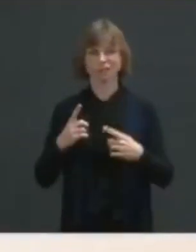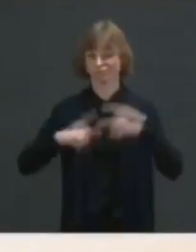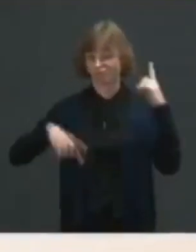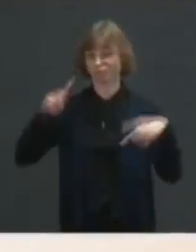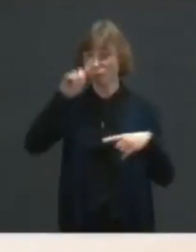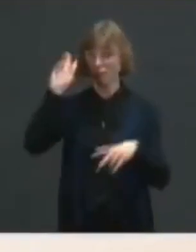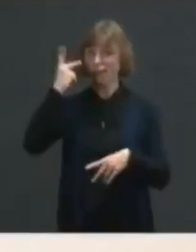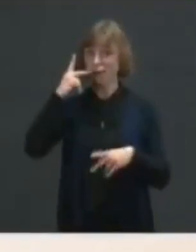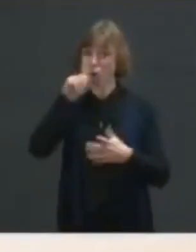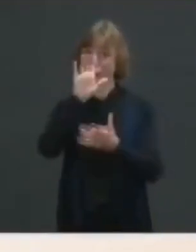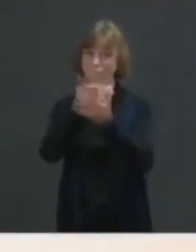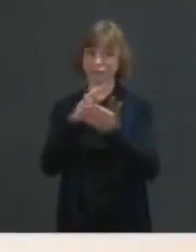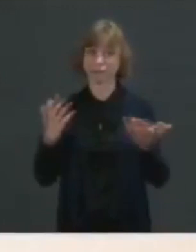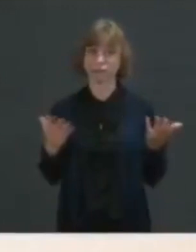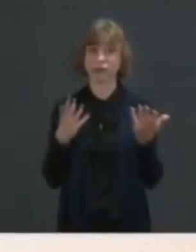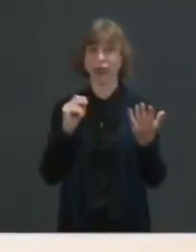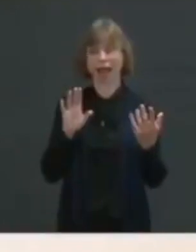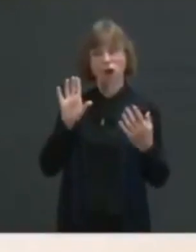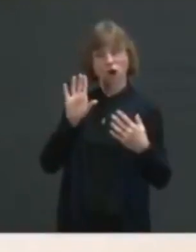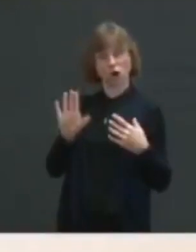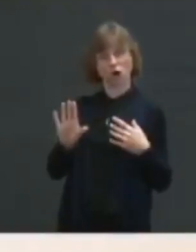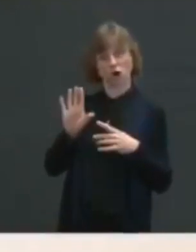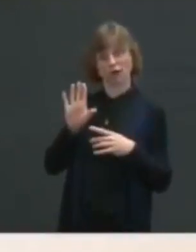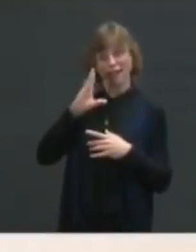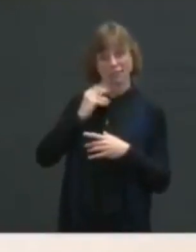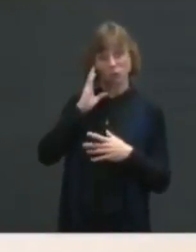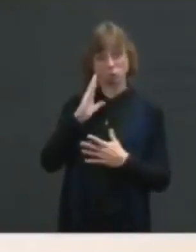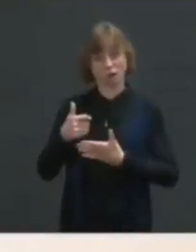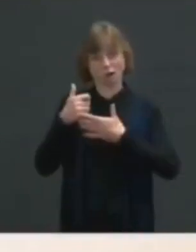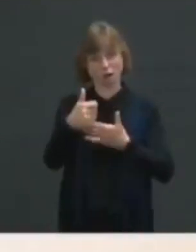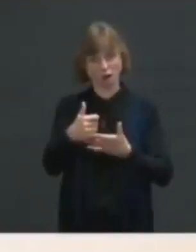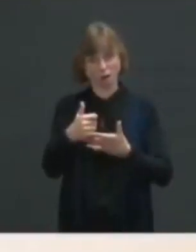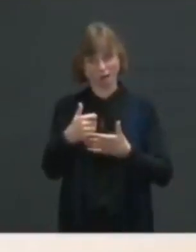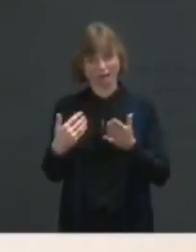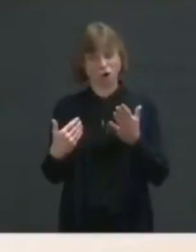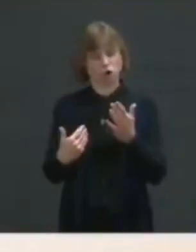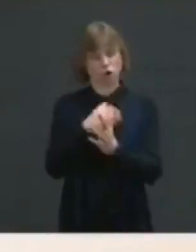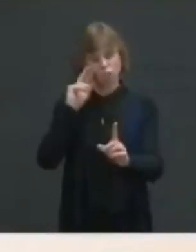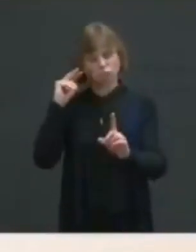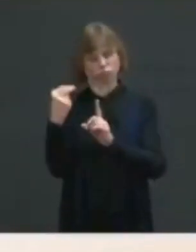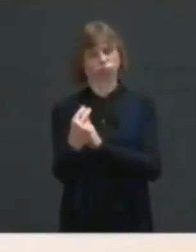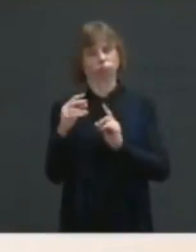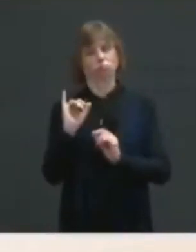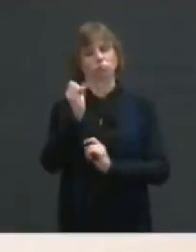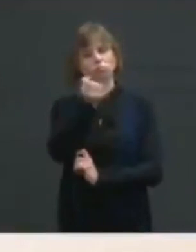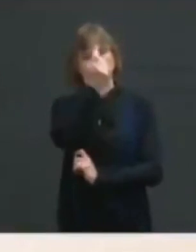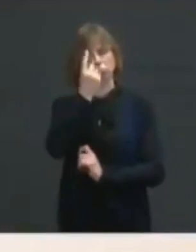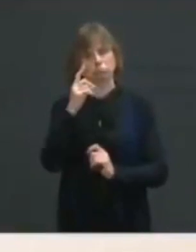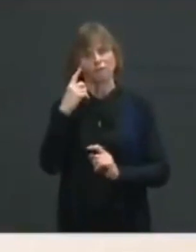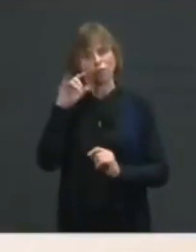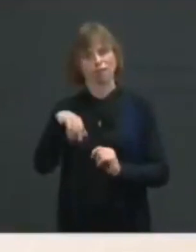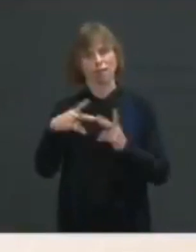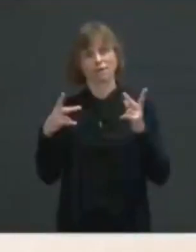because he believes that her own experience will contribute to taking a fresh perspective and a fresh approach to this position. So we simply